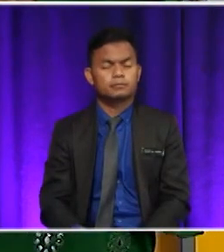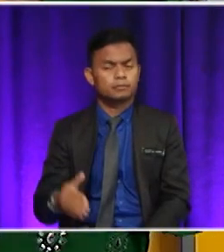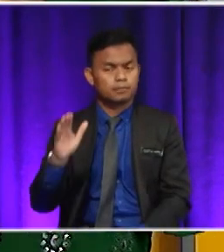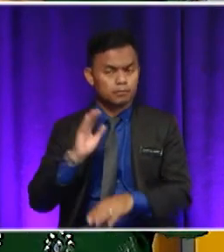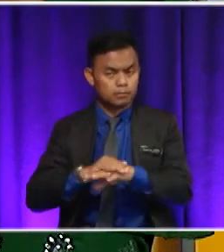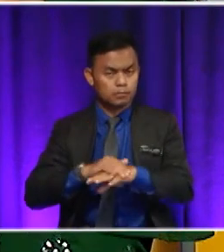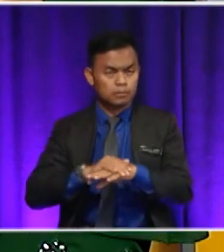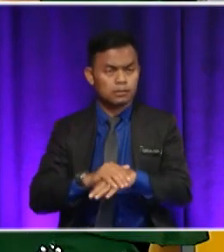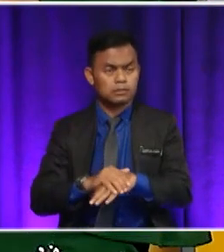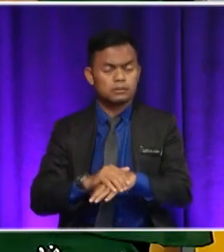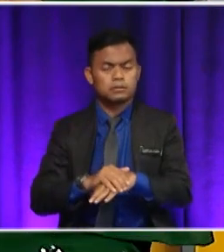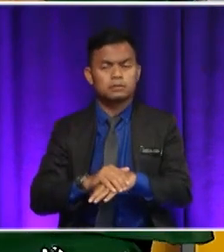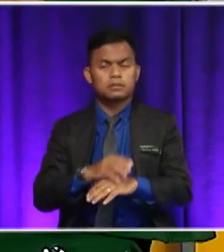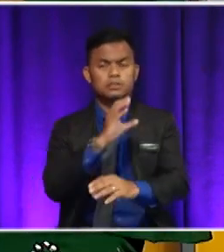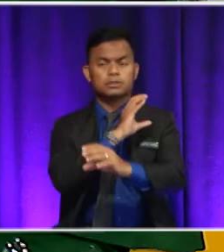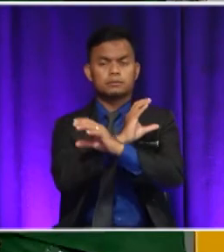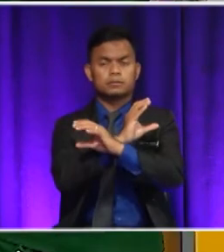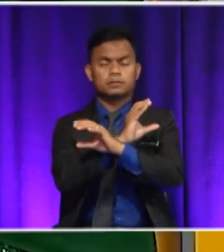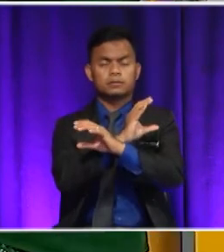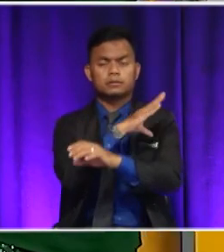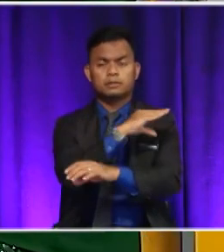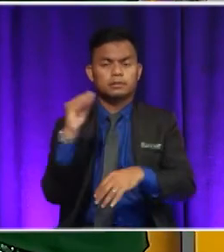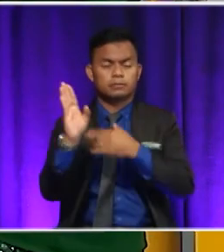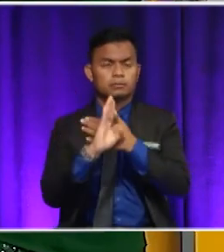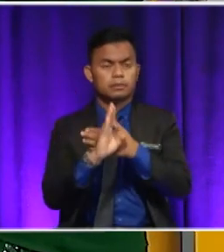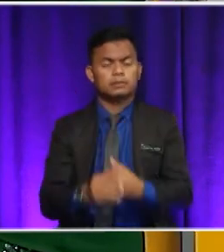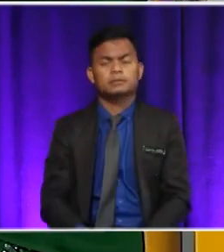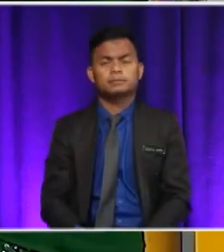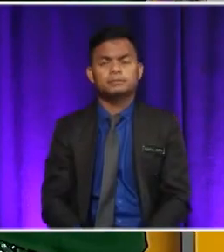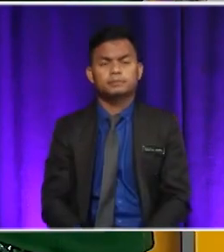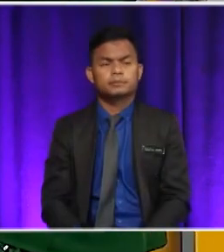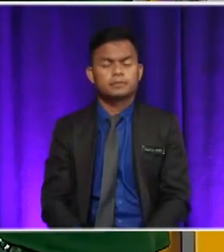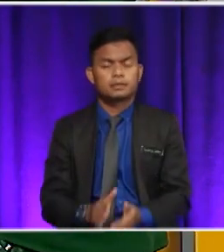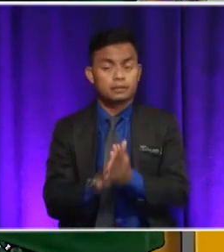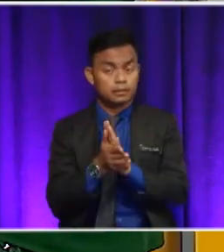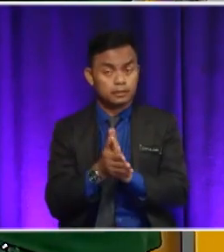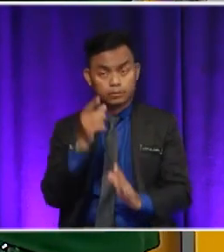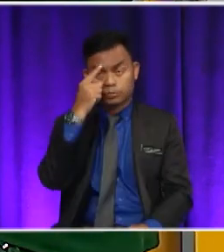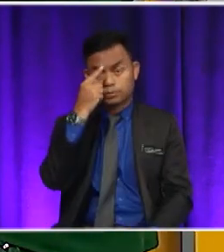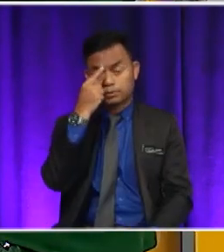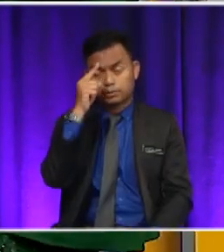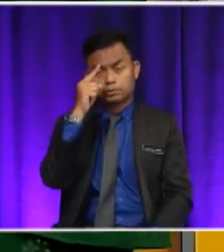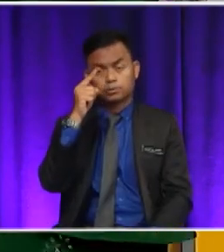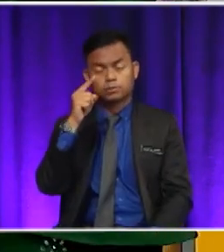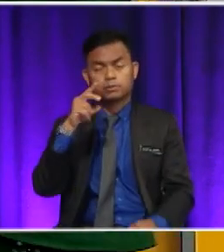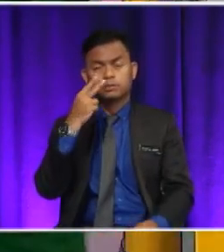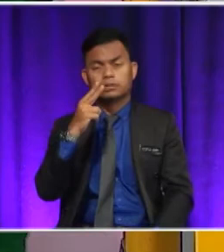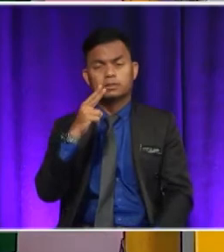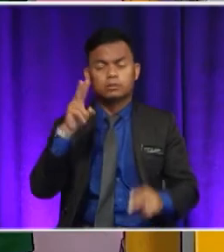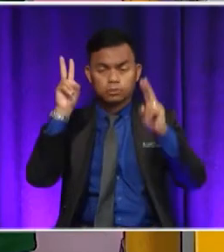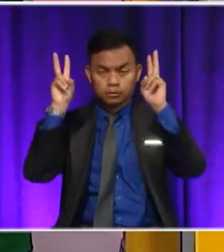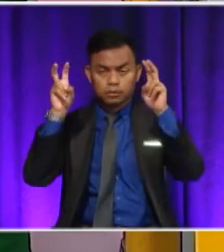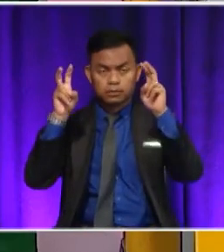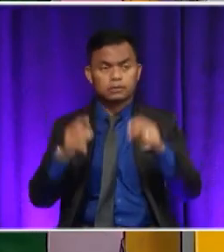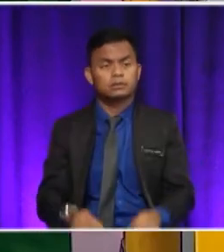and challenges. So we look at the title, The Incredible Story of Ed Stafford. This one